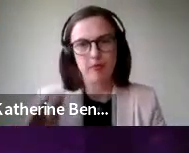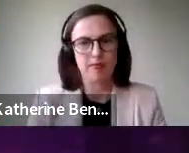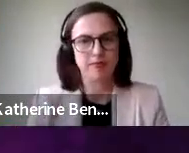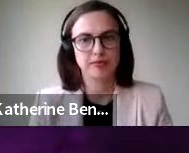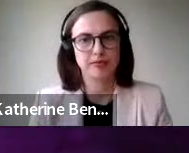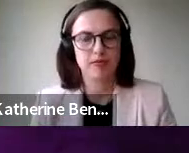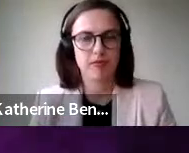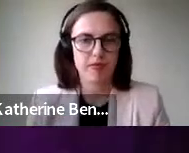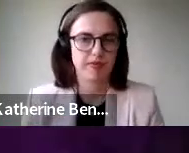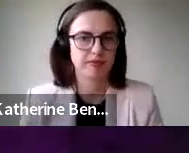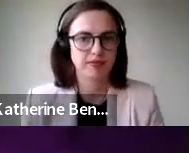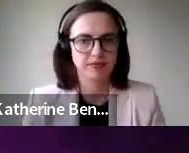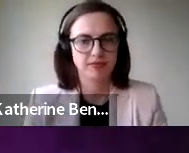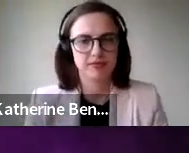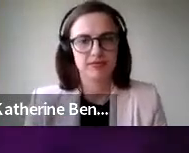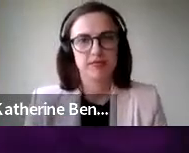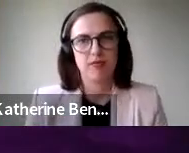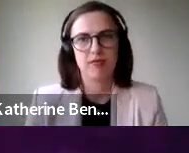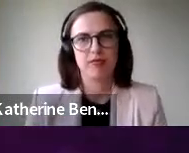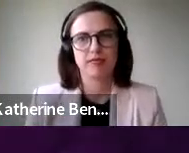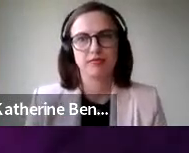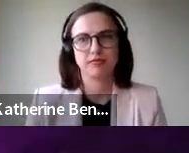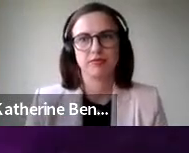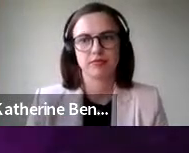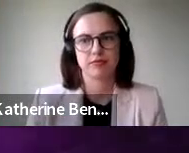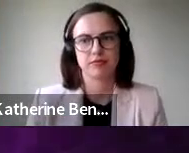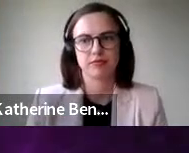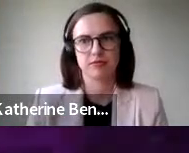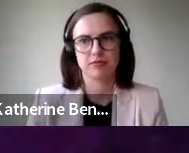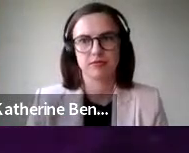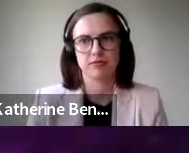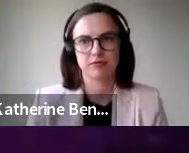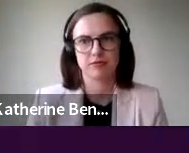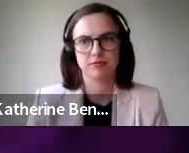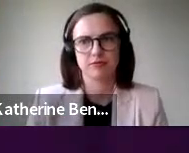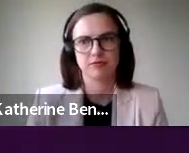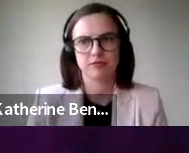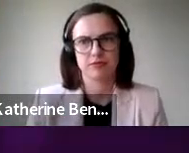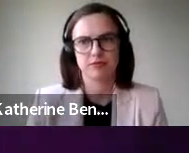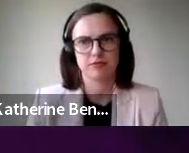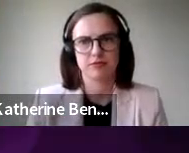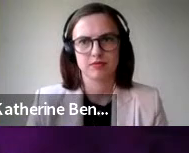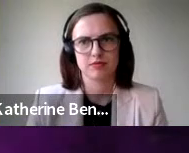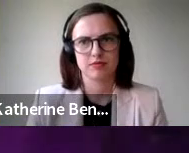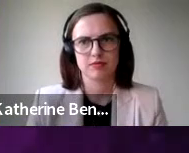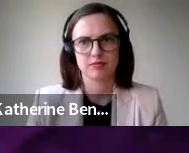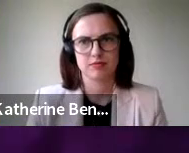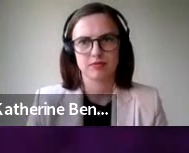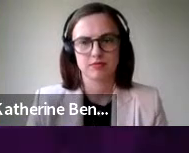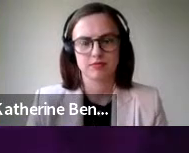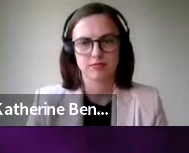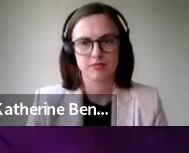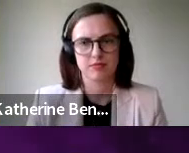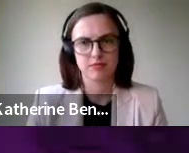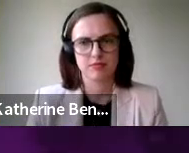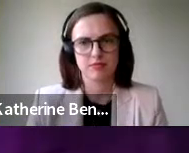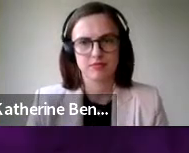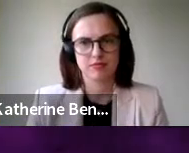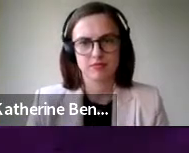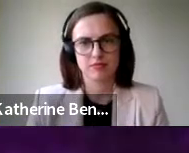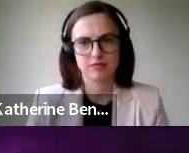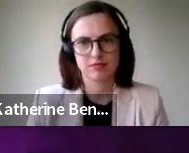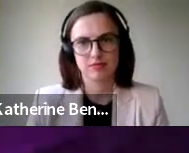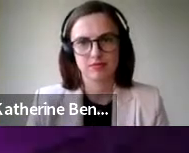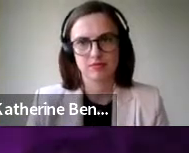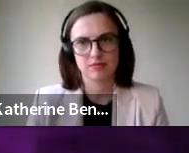everyone has the right to be secure against unreasonable search or seizure. But the Charter also allows those rights to be limited within